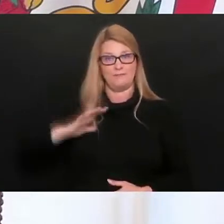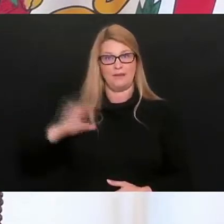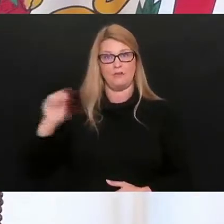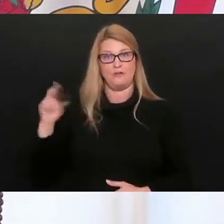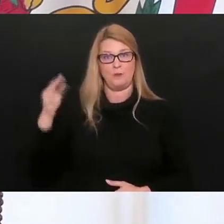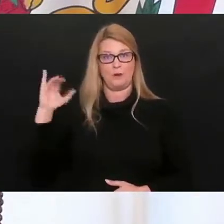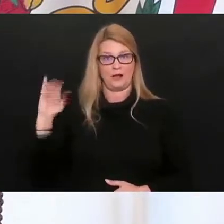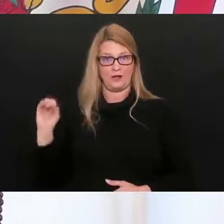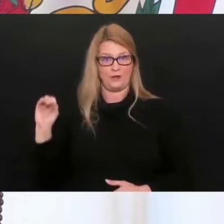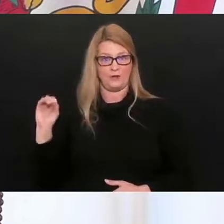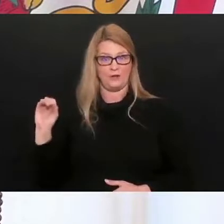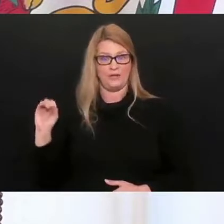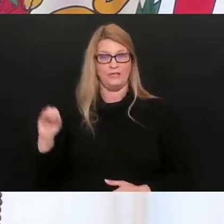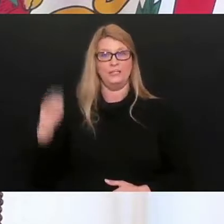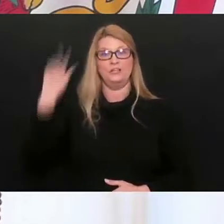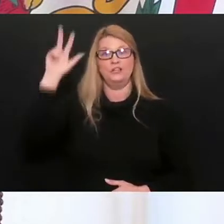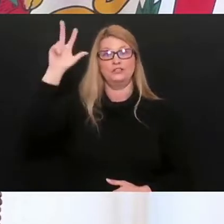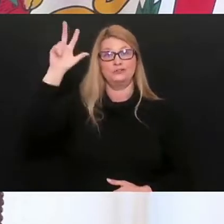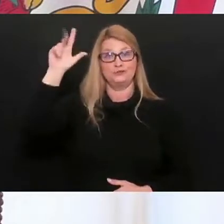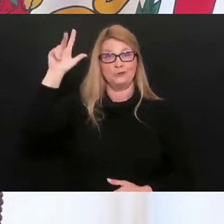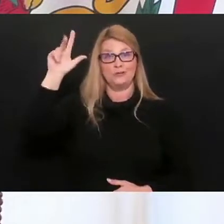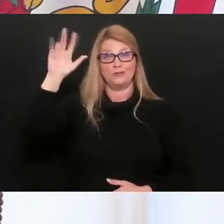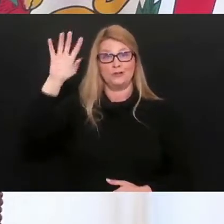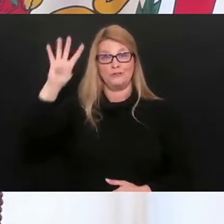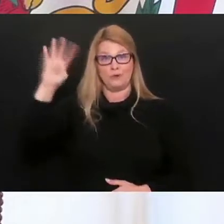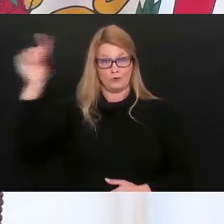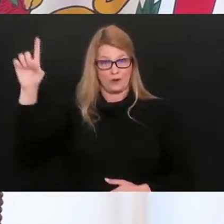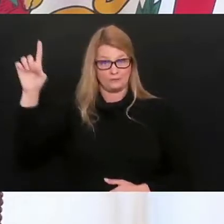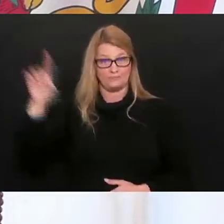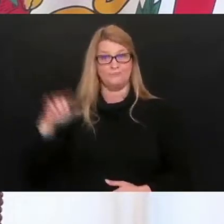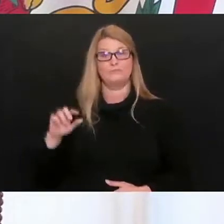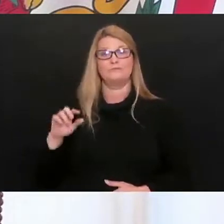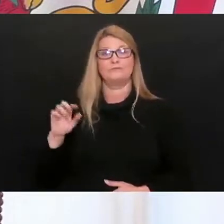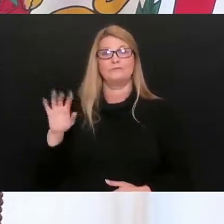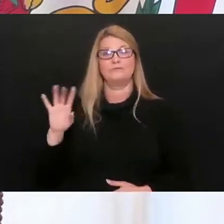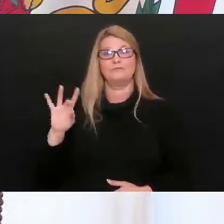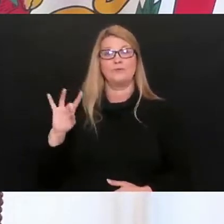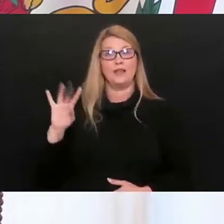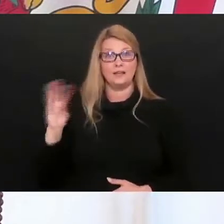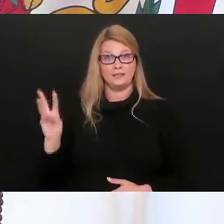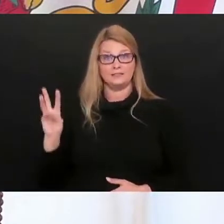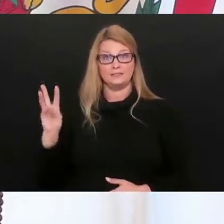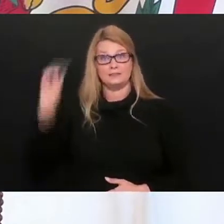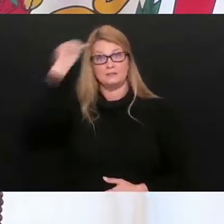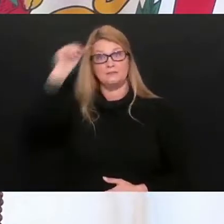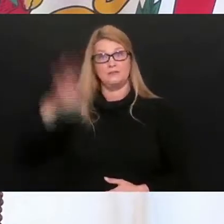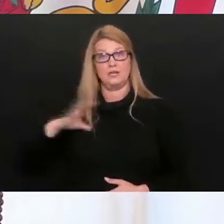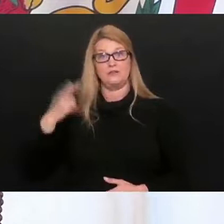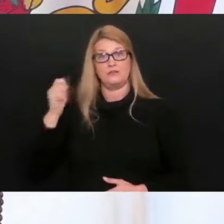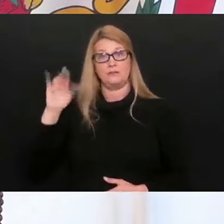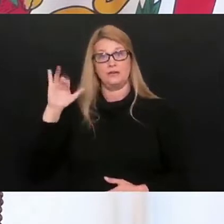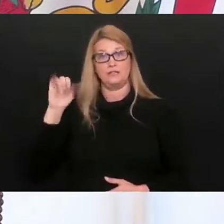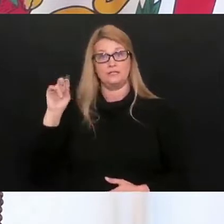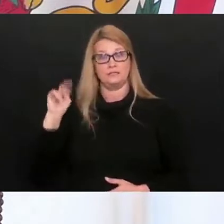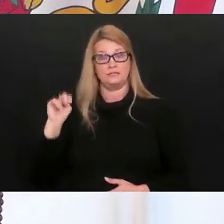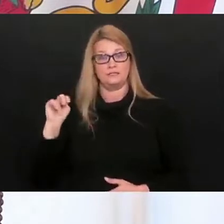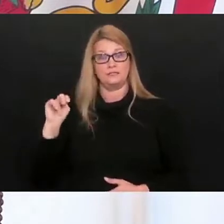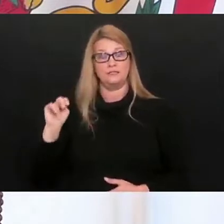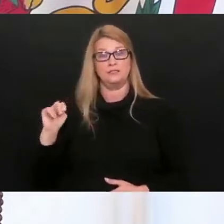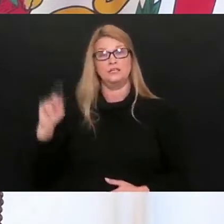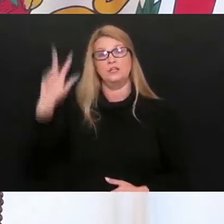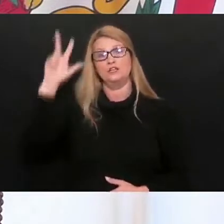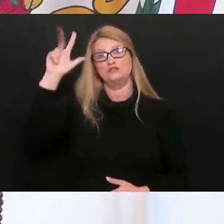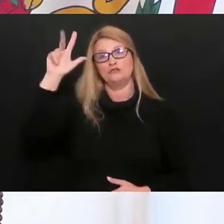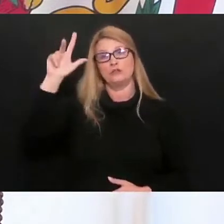Ohio County, our 2,341st death, an 86-year-old male from Harrison County, and our 2